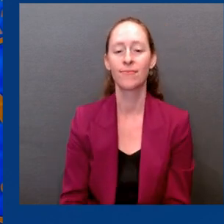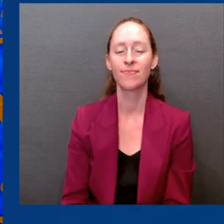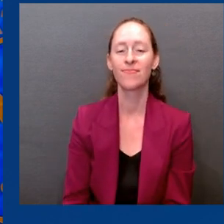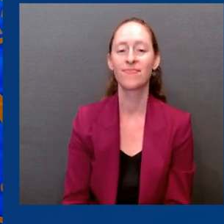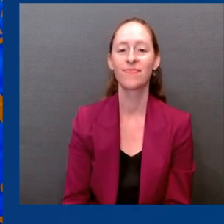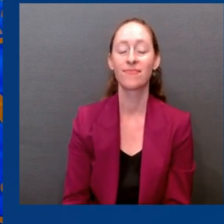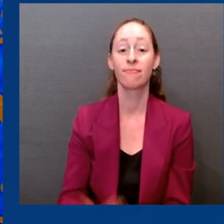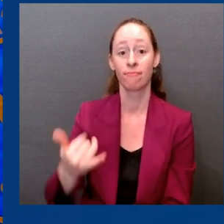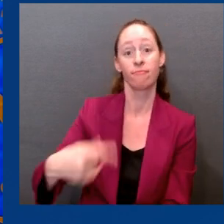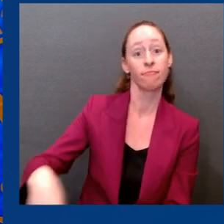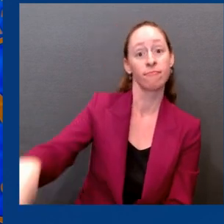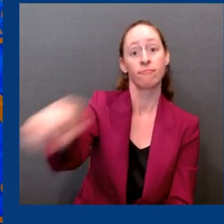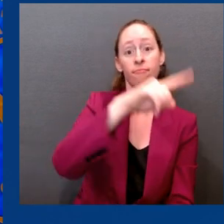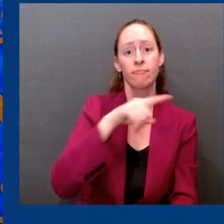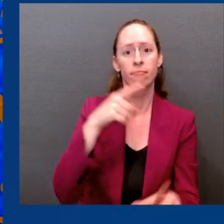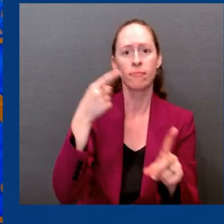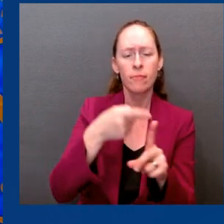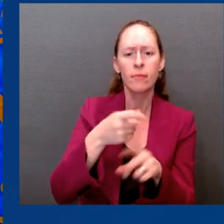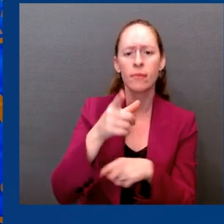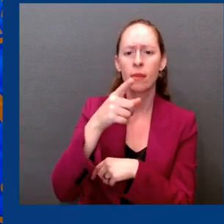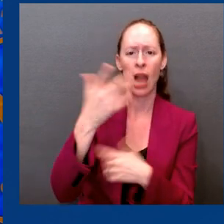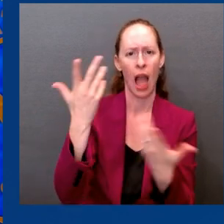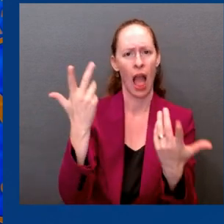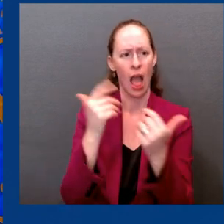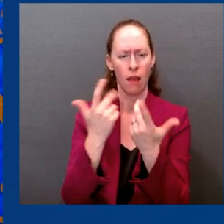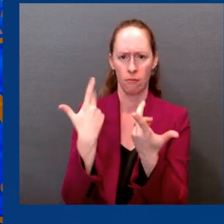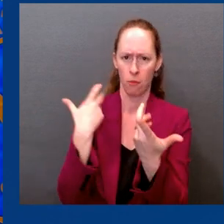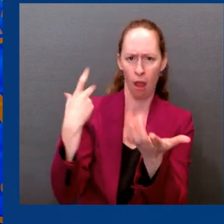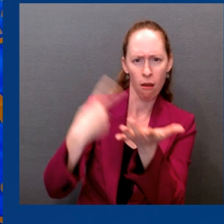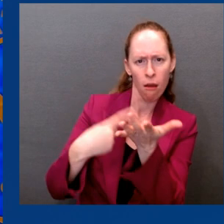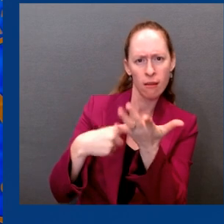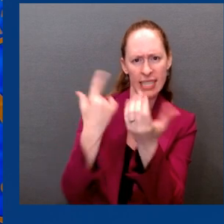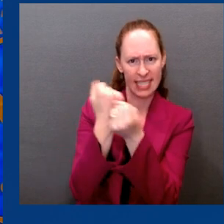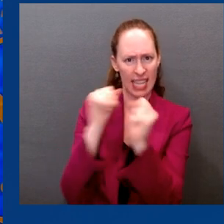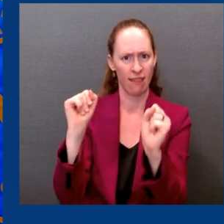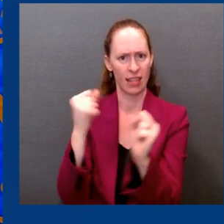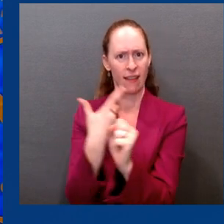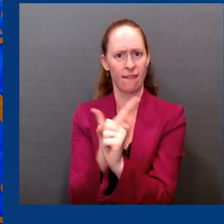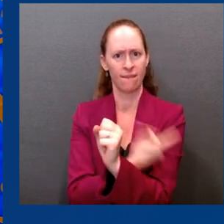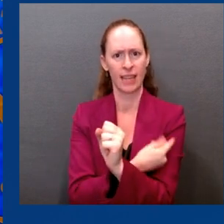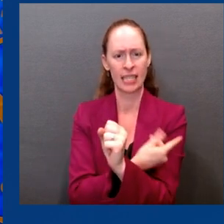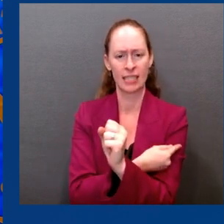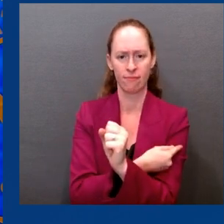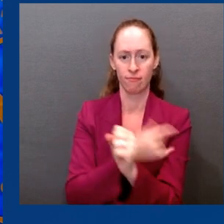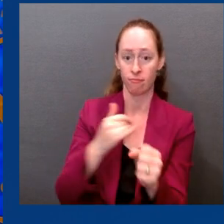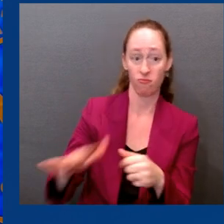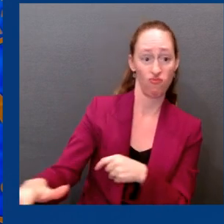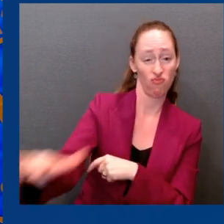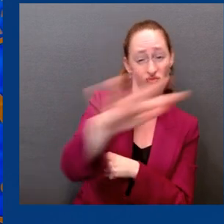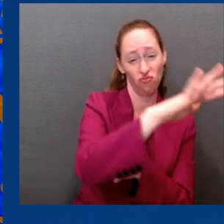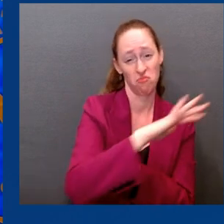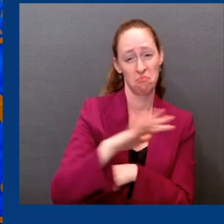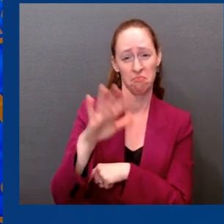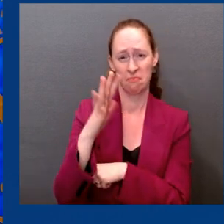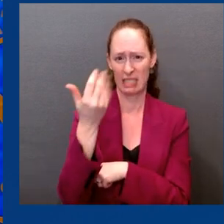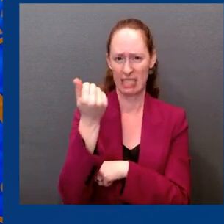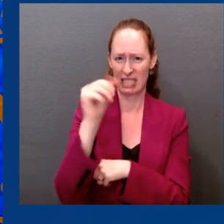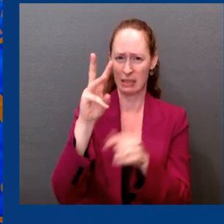vaccines have been administered in the United States alone, with billions more given to people globally.